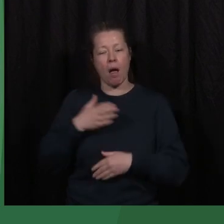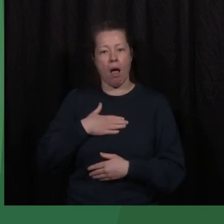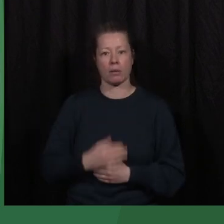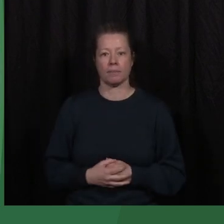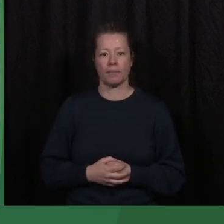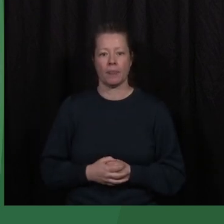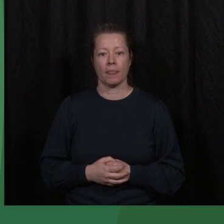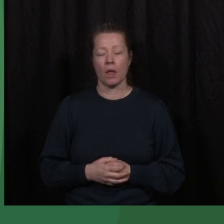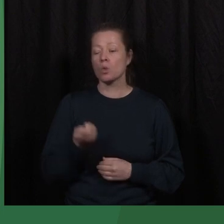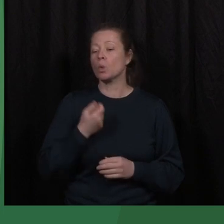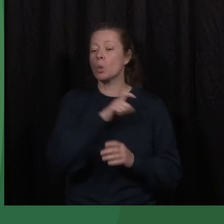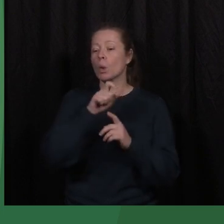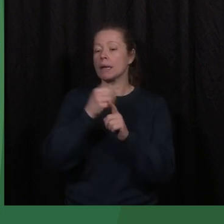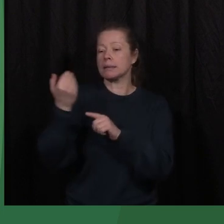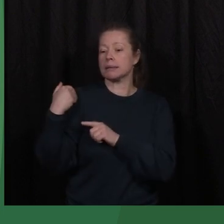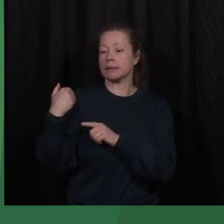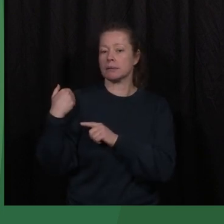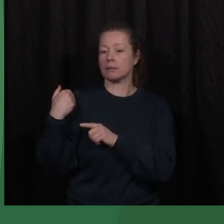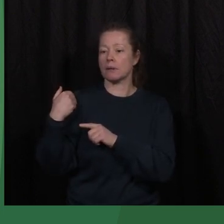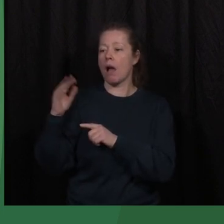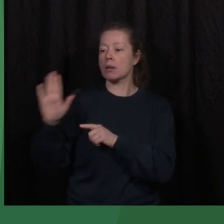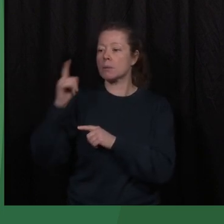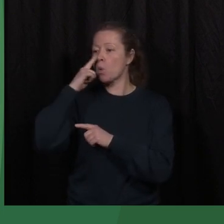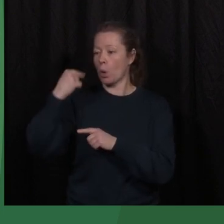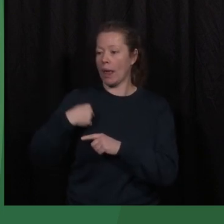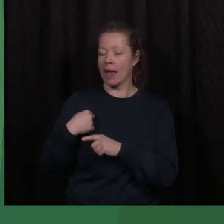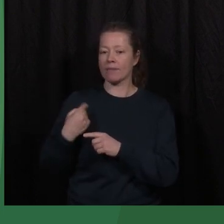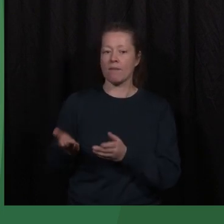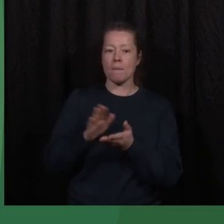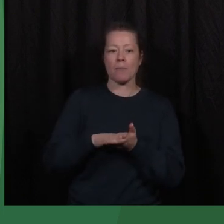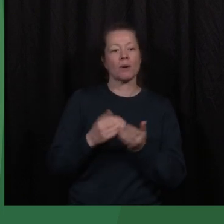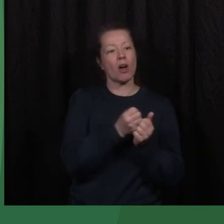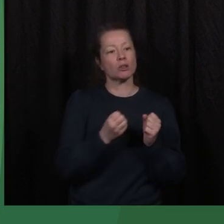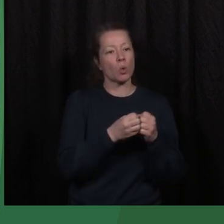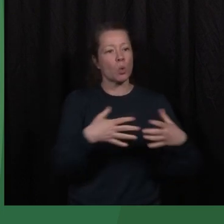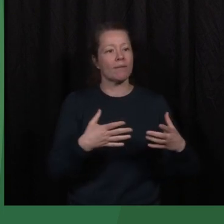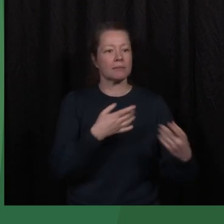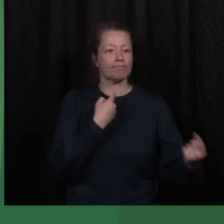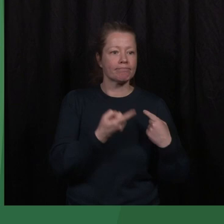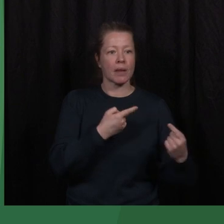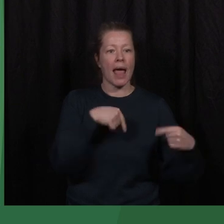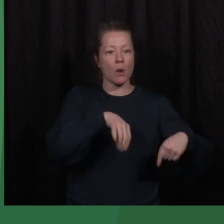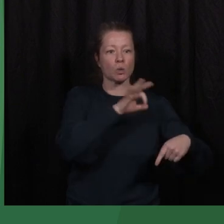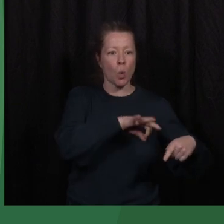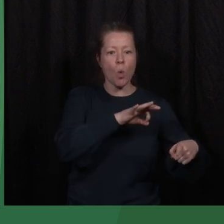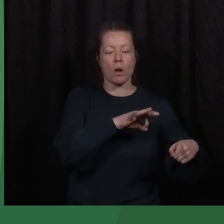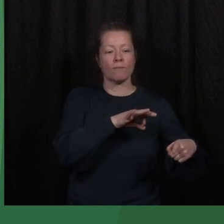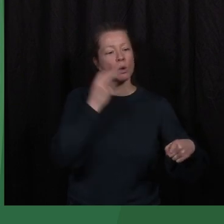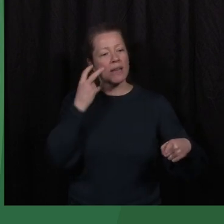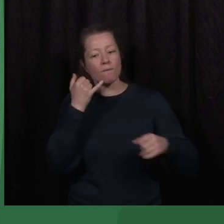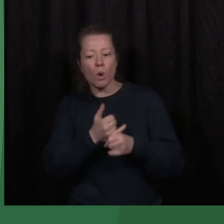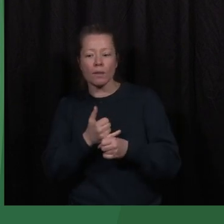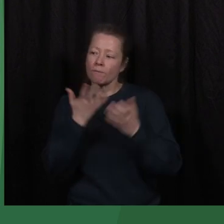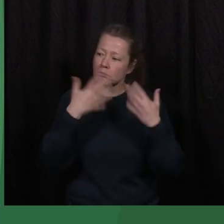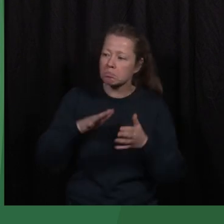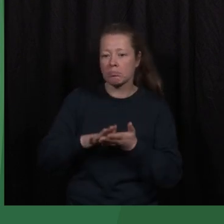A few weeks ago, his mother and I attended a regular development meeting here in Oslo to catch up on his progress. And I sat